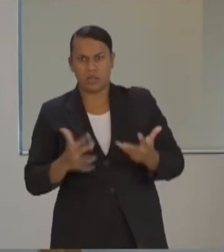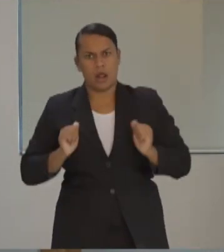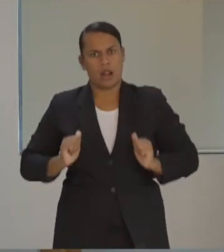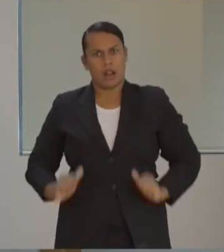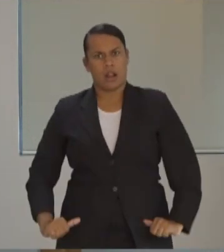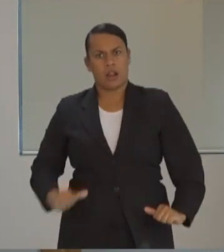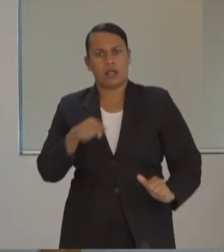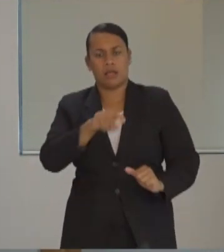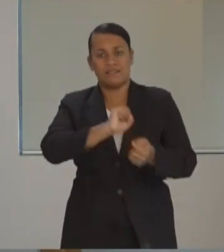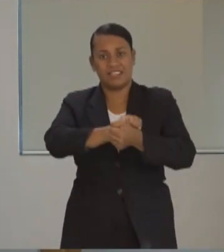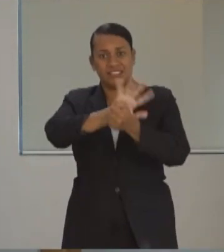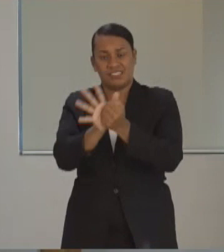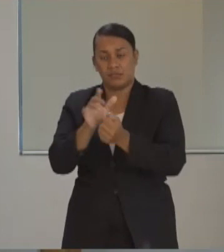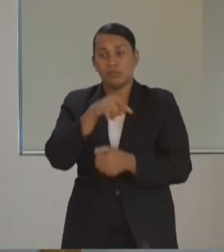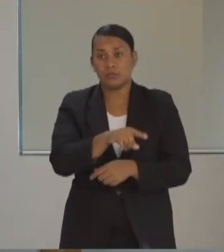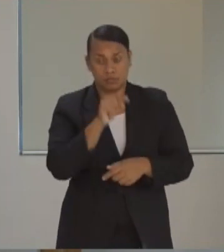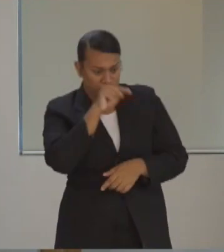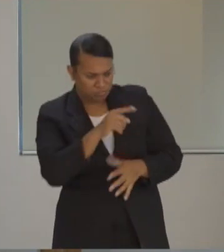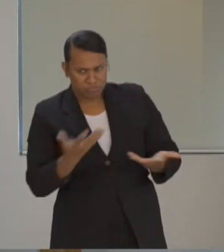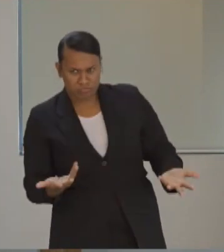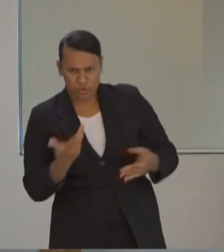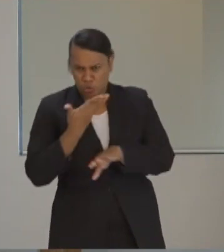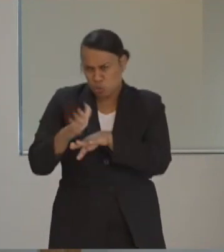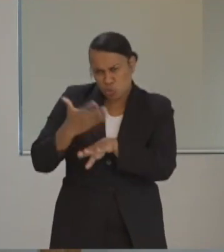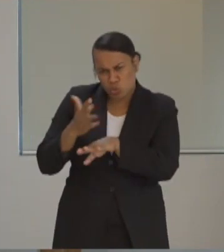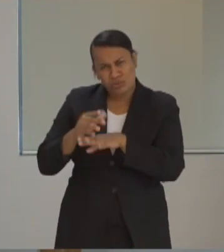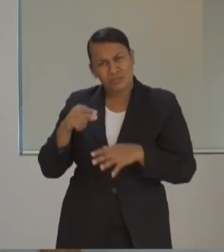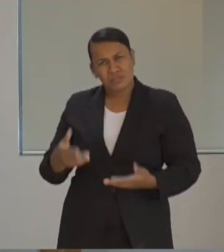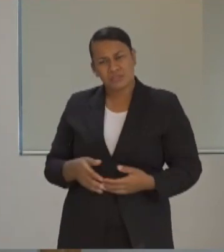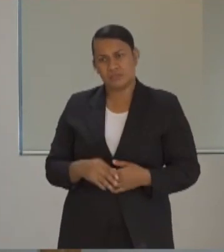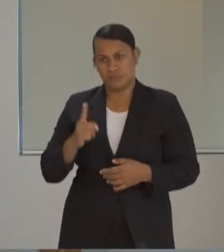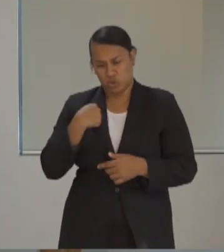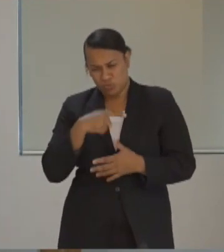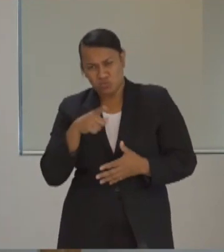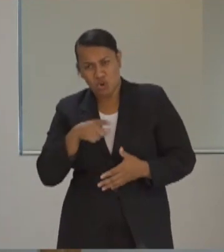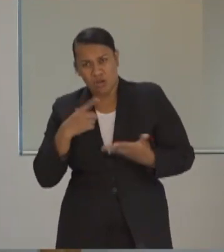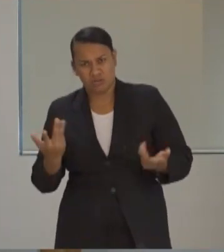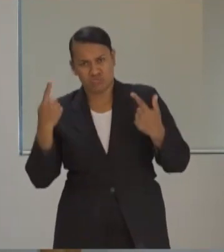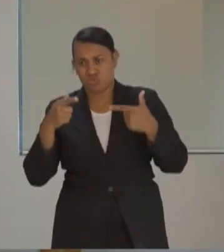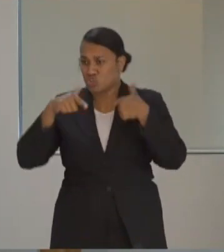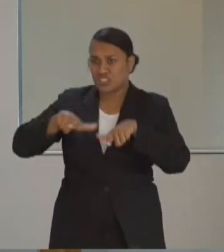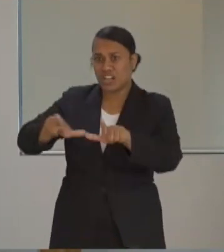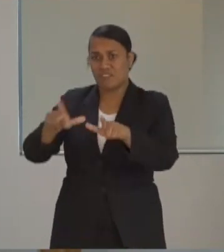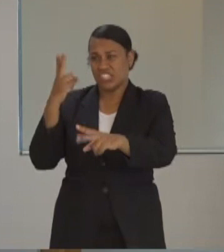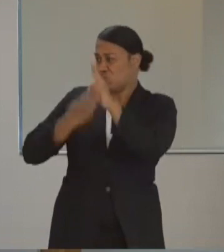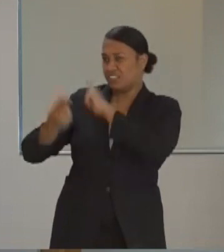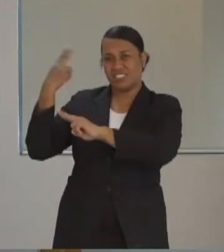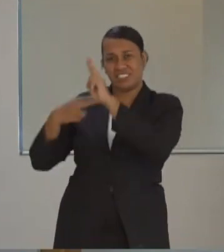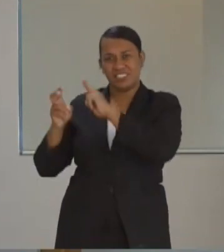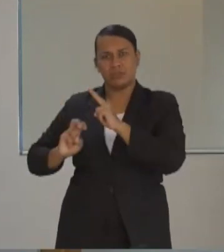with the travel history from the United States last month was enough